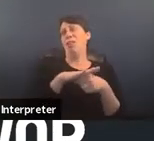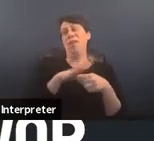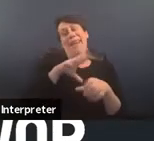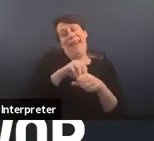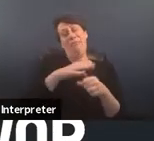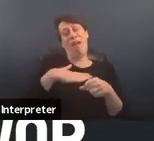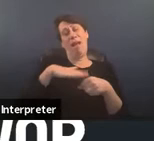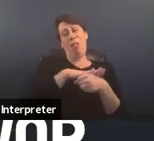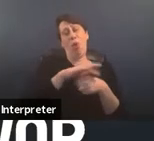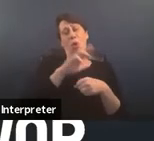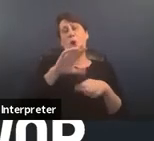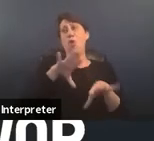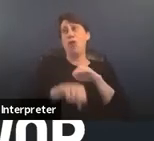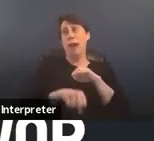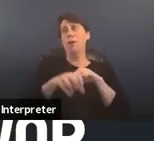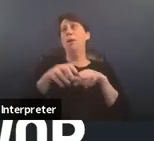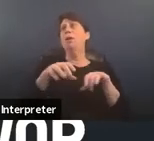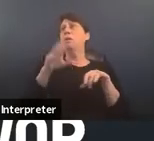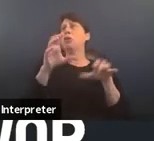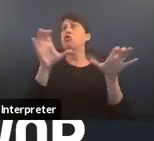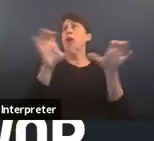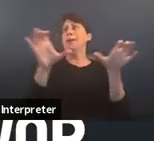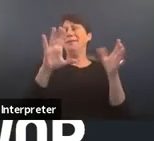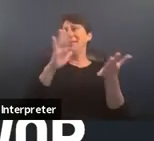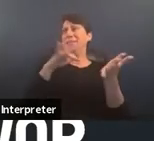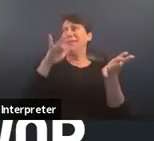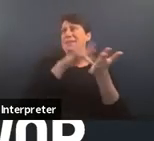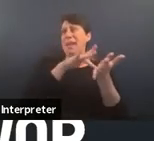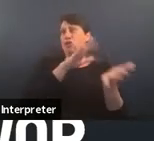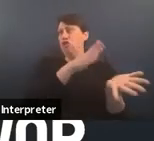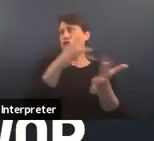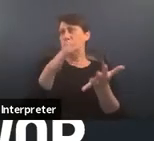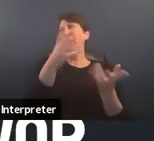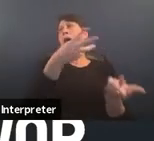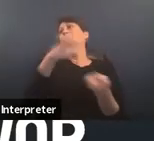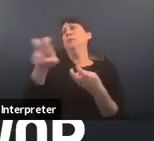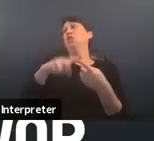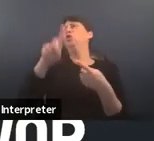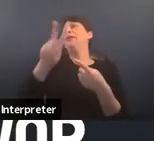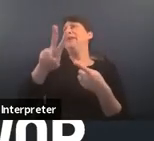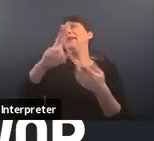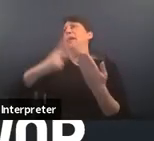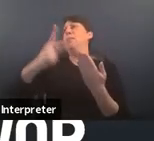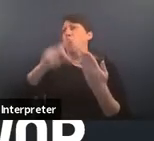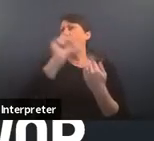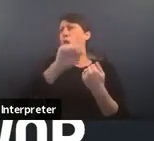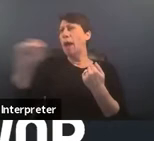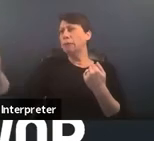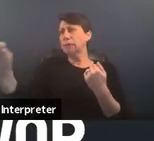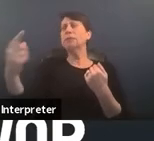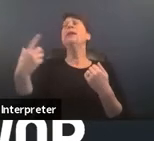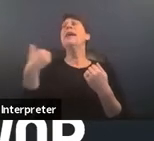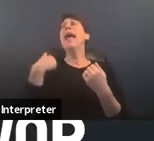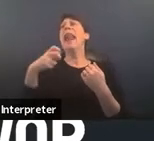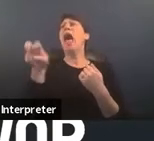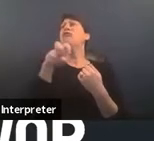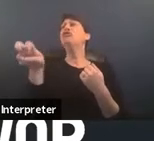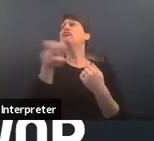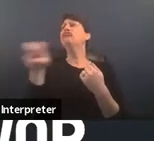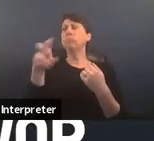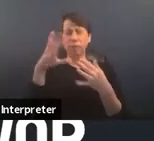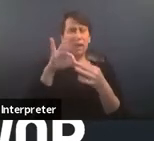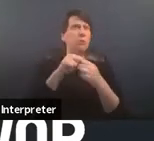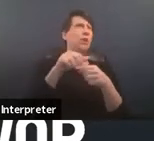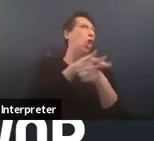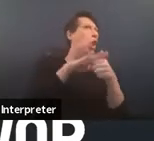dc um and moved into dv programs and kind of have pivoted between like local and national